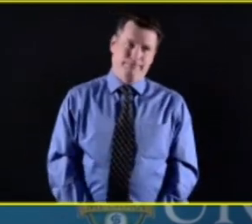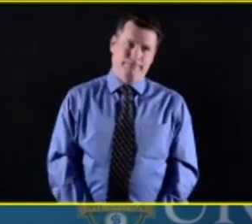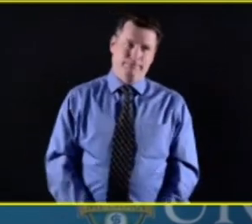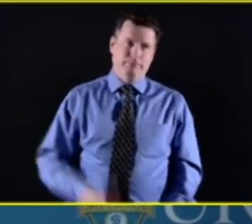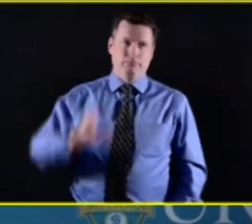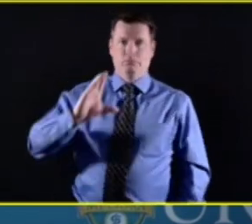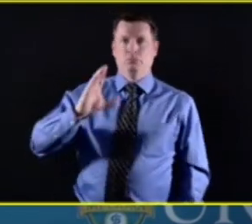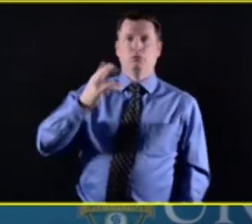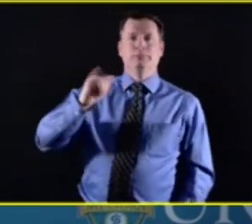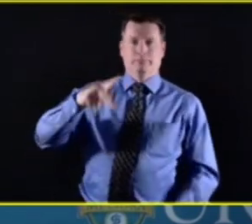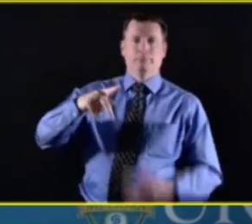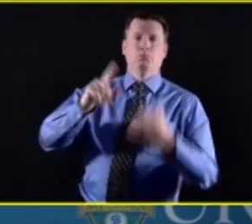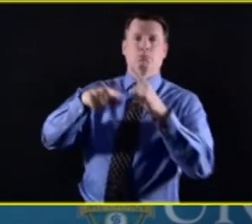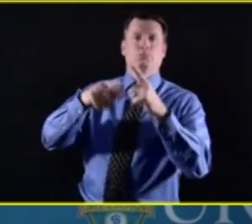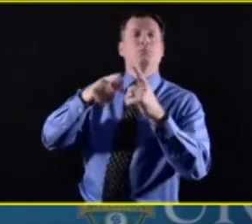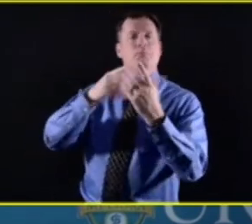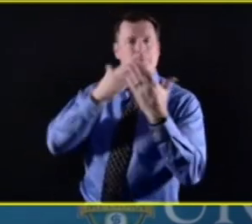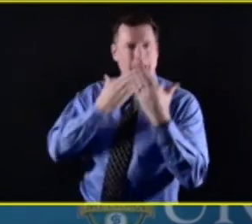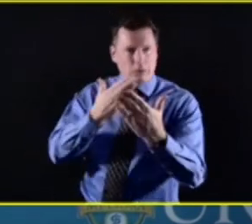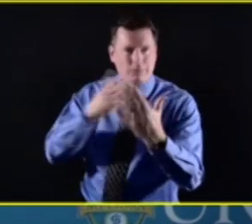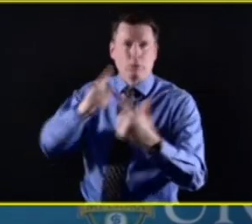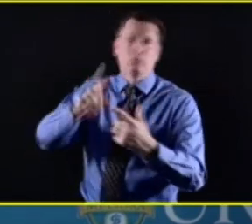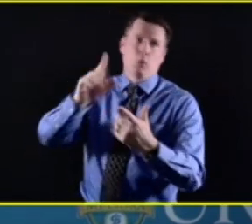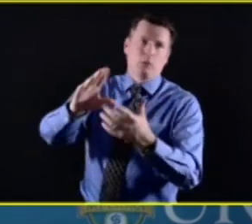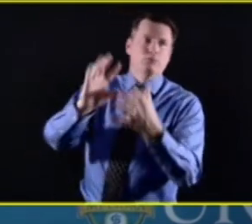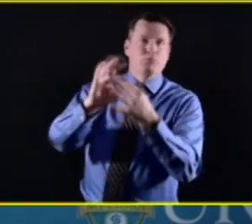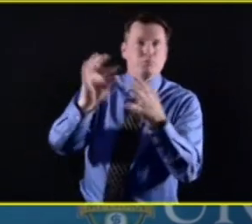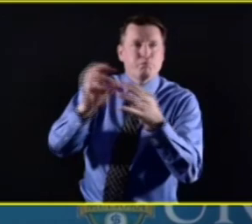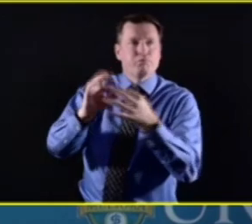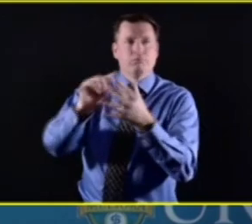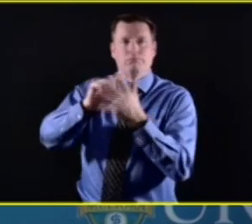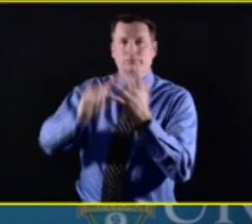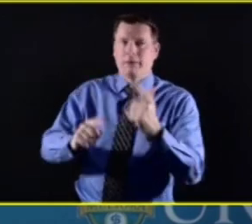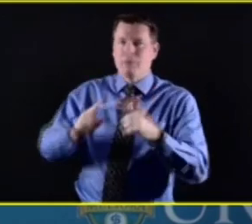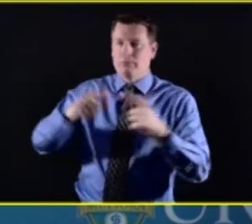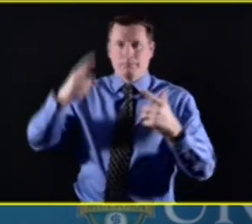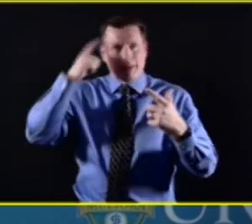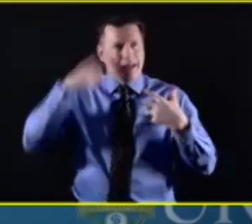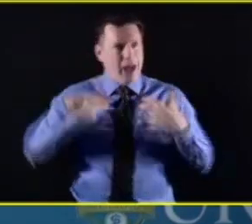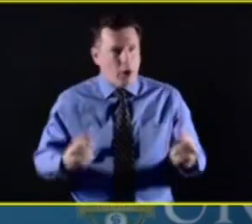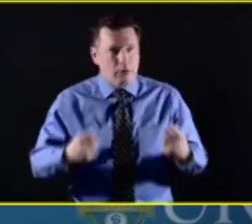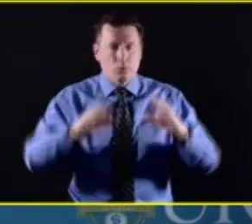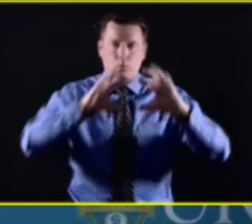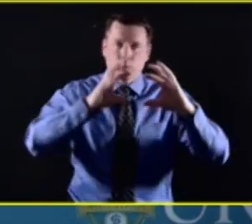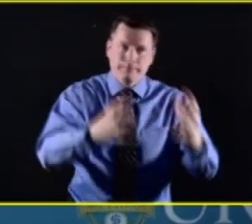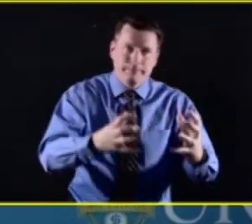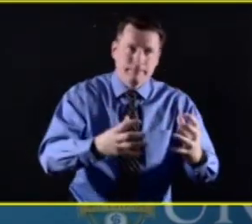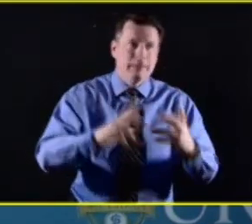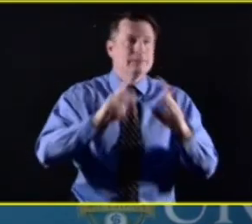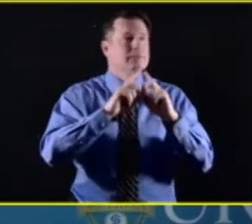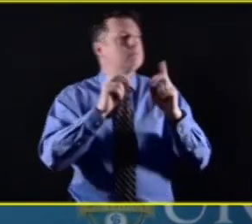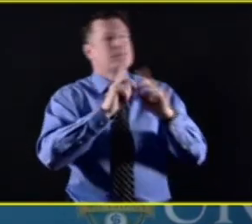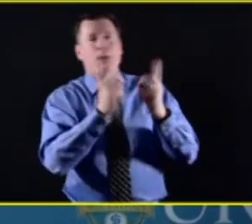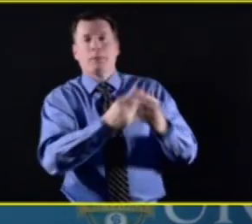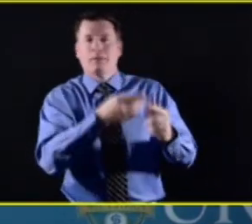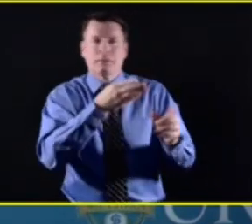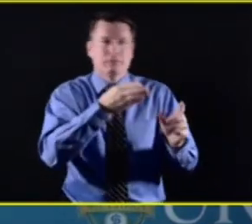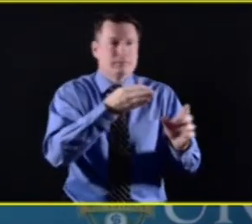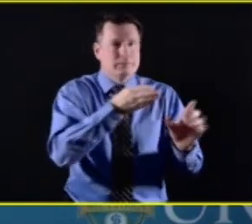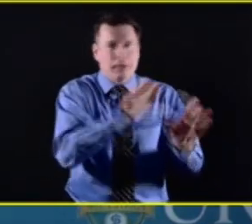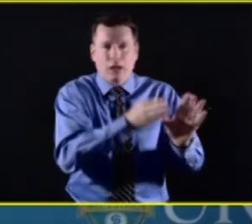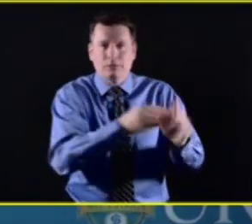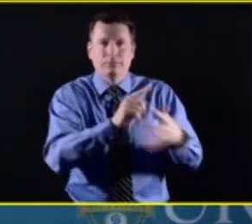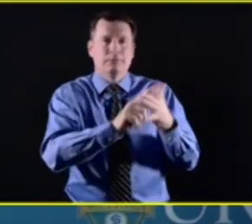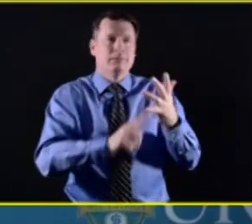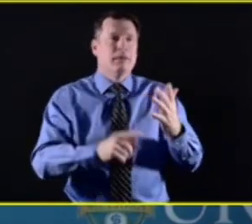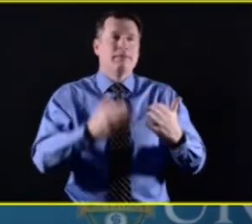URMC, uh, mental health and wellness unit and department of psychiatry. Um, thanks to our reporters for joining